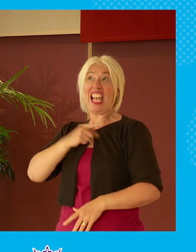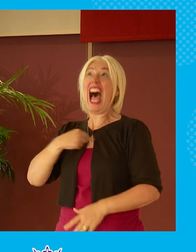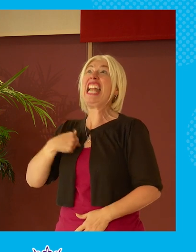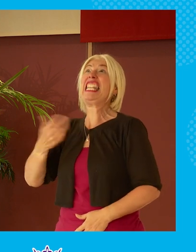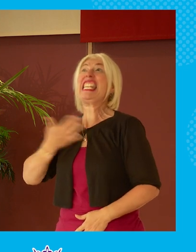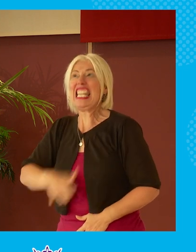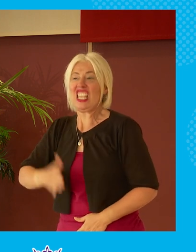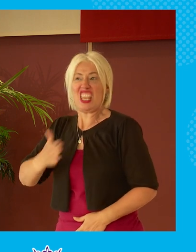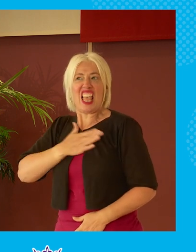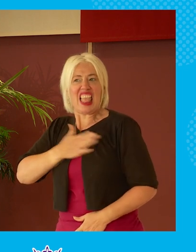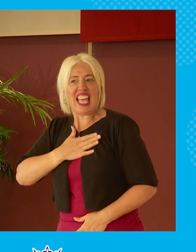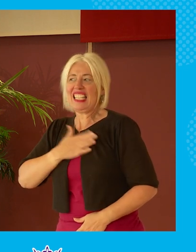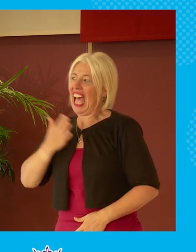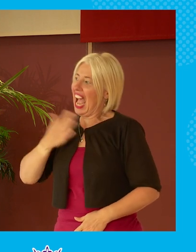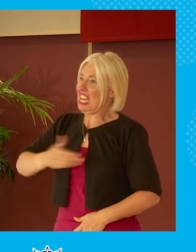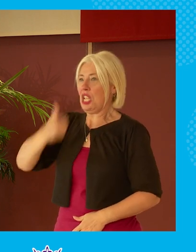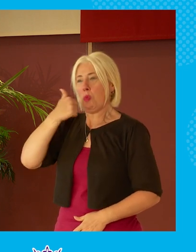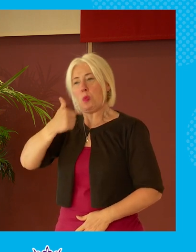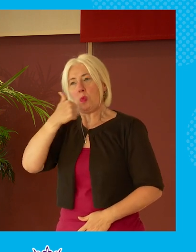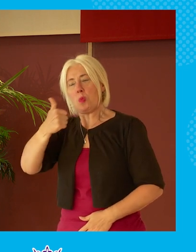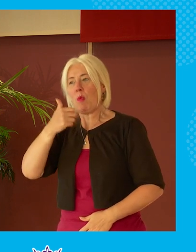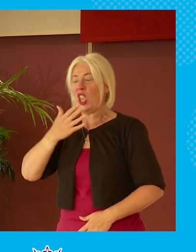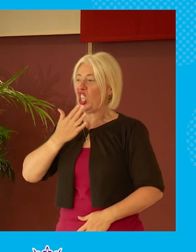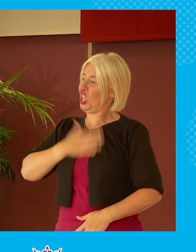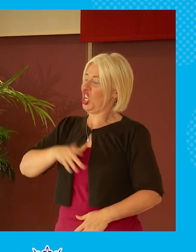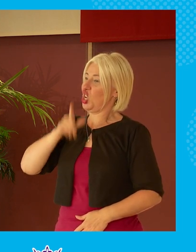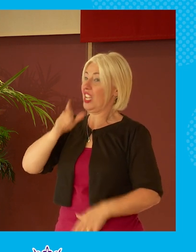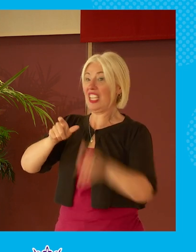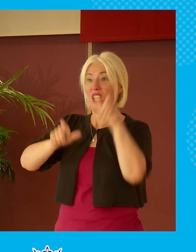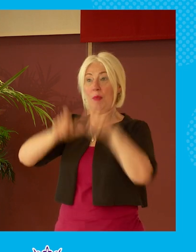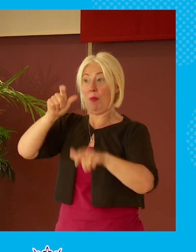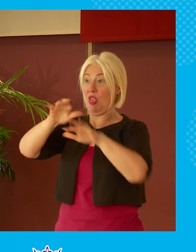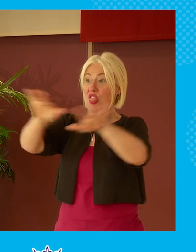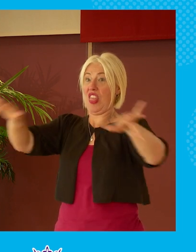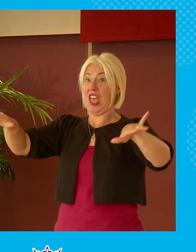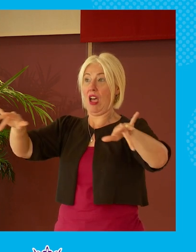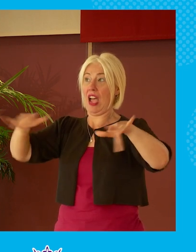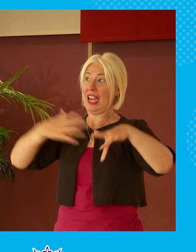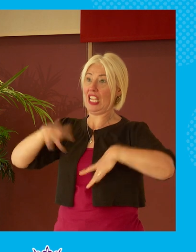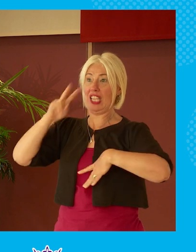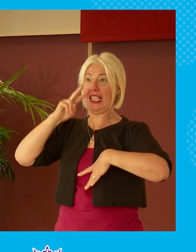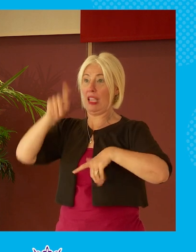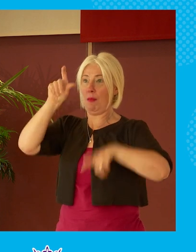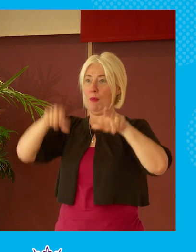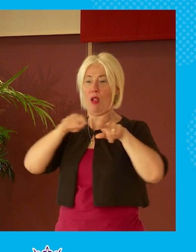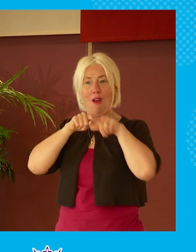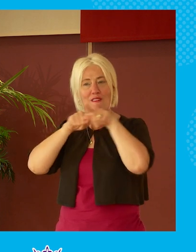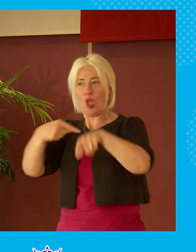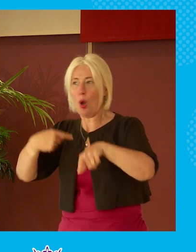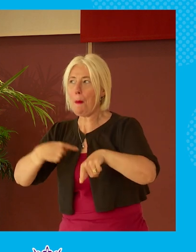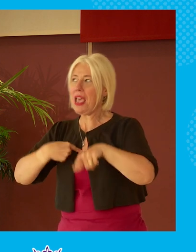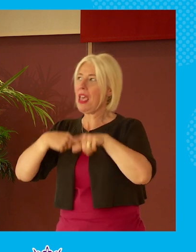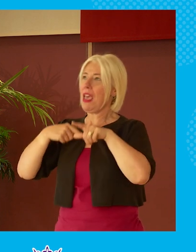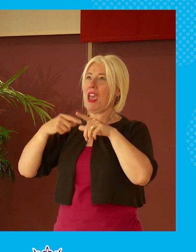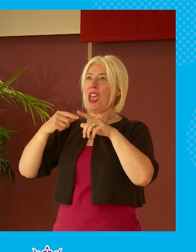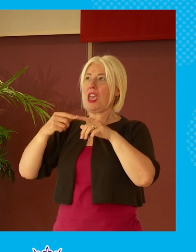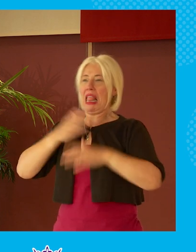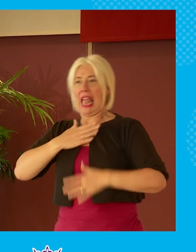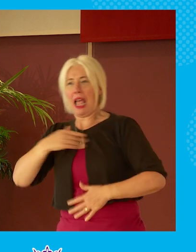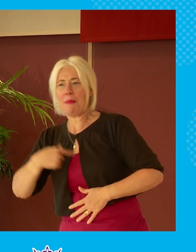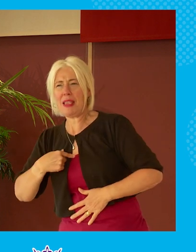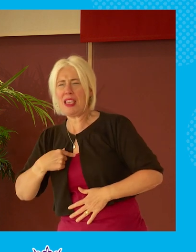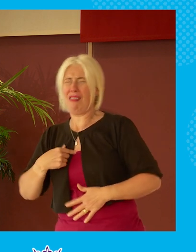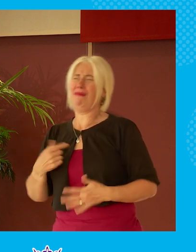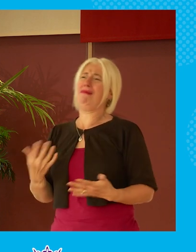that that that that that social currency and she needed to see the followers and stuff like that and i think that's really difficult